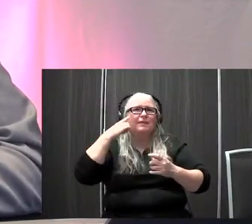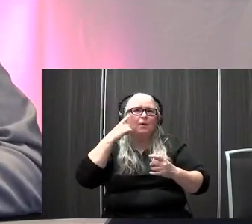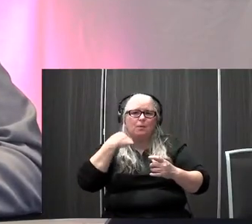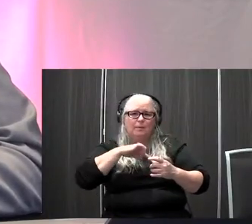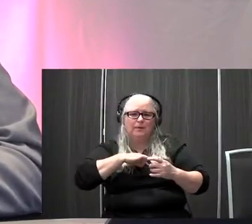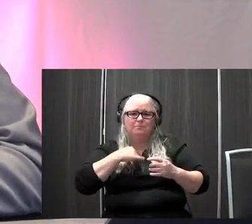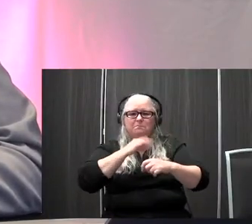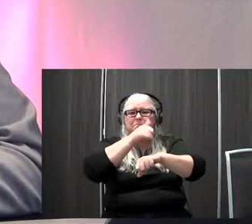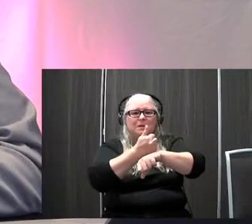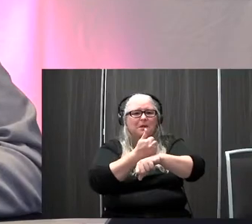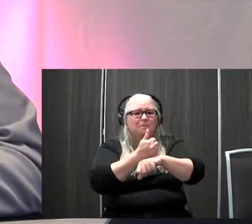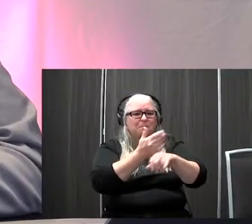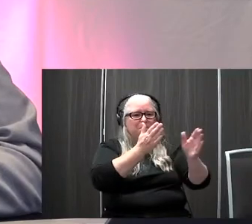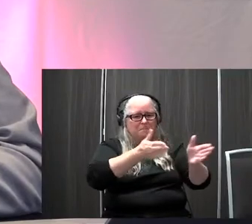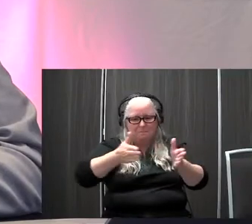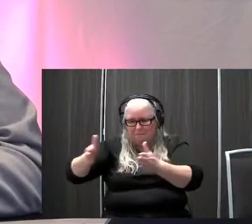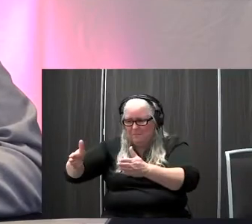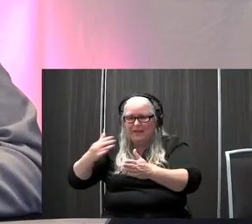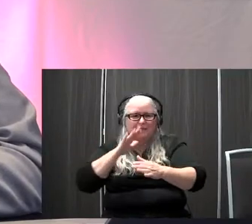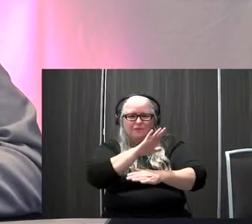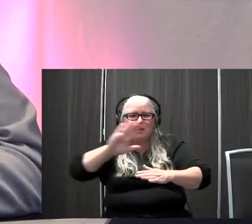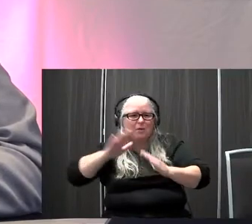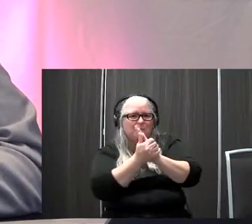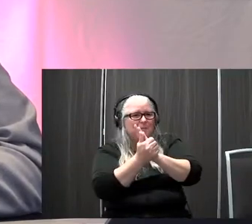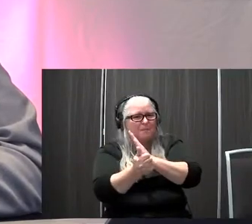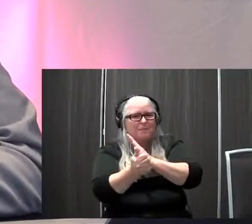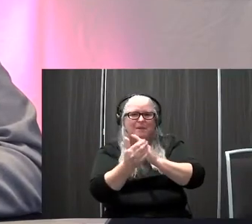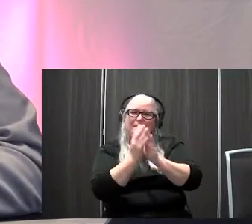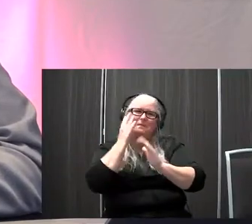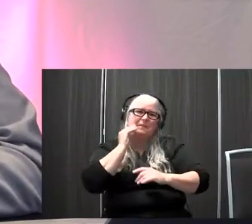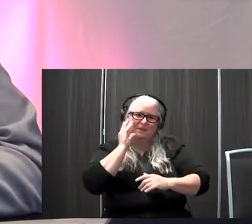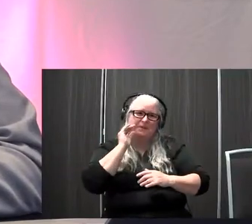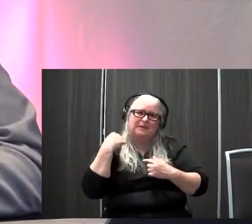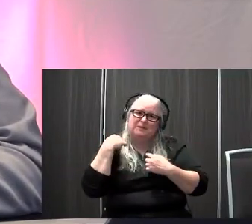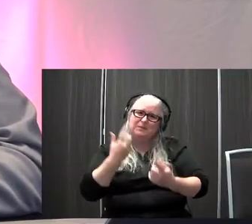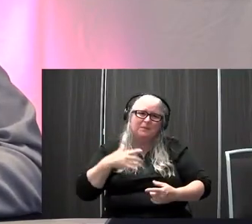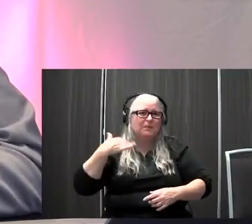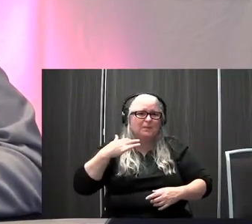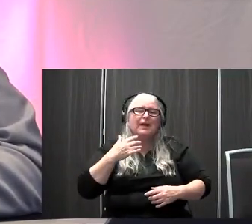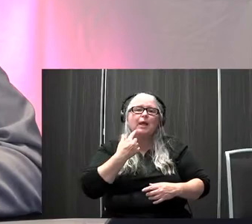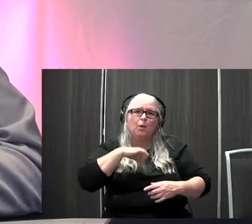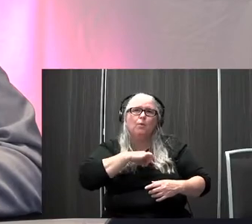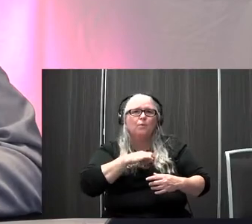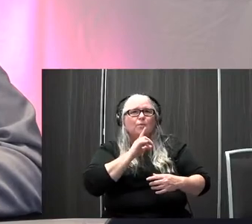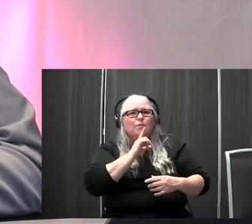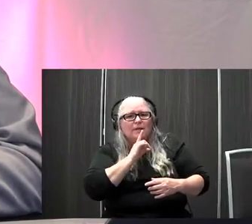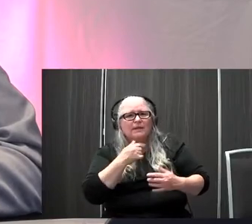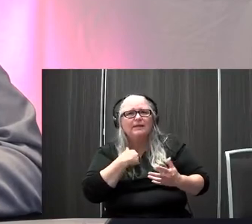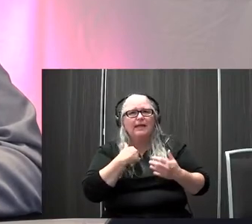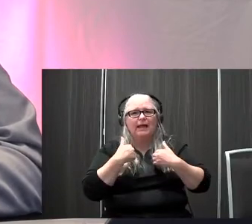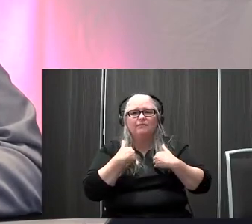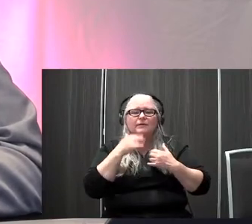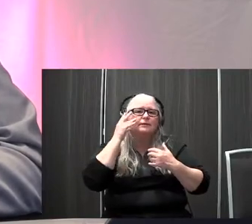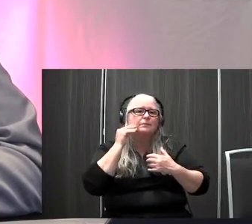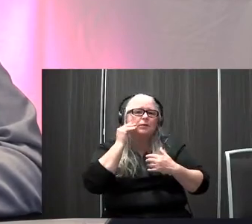expertise and experience, and much like everything else you'll see here, we really draw upon the experiences that our families